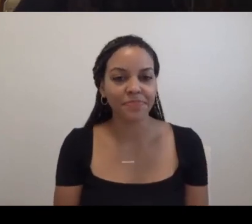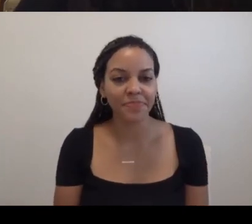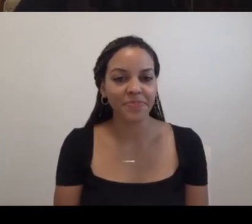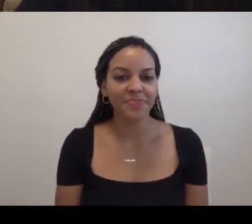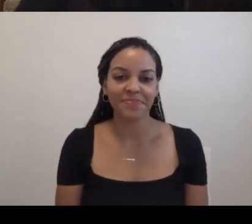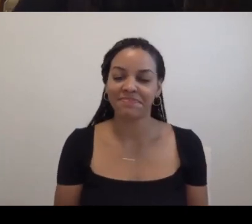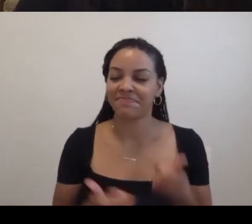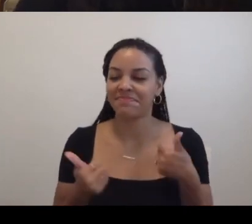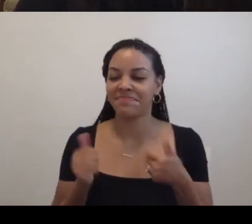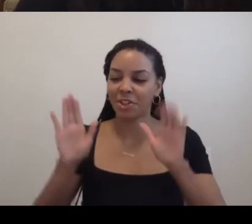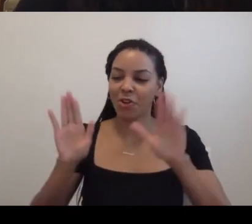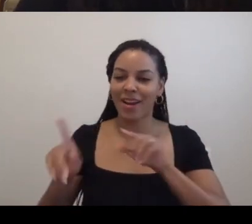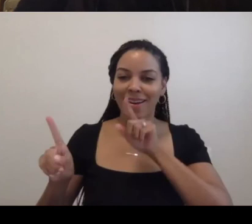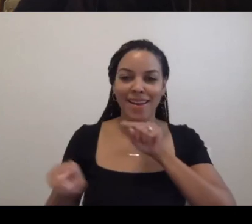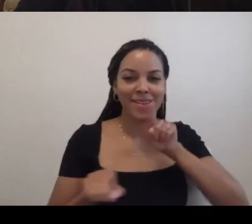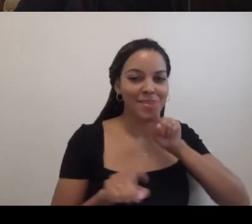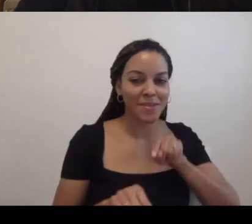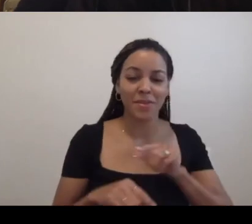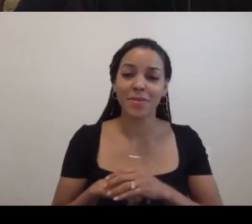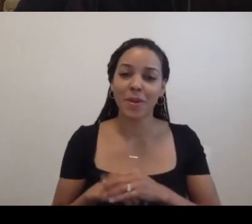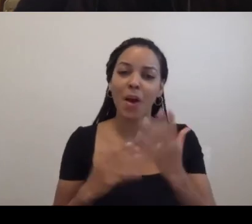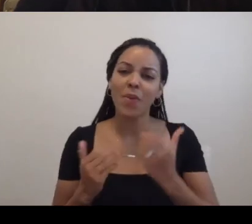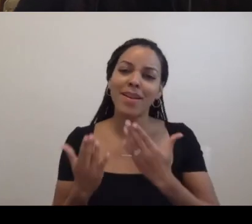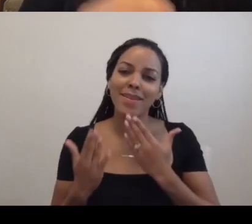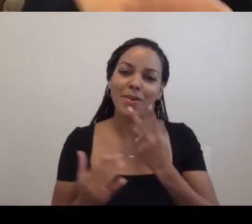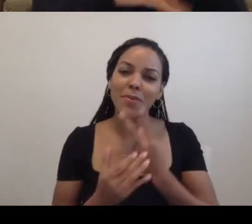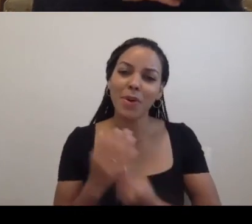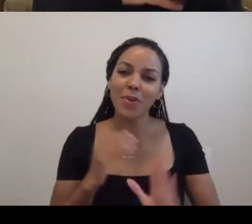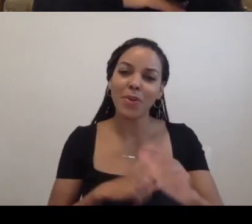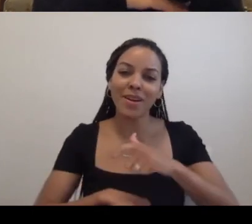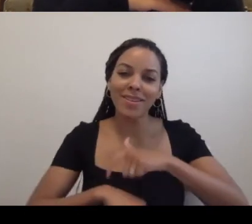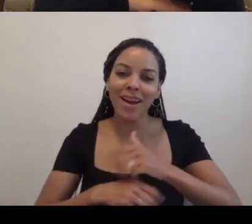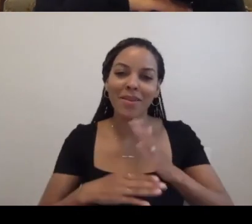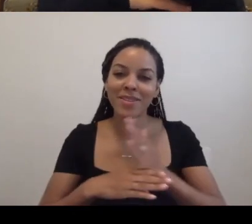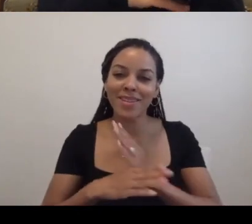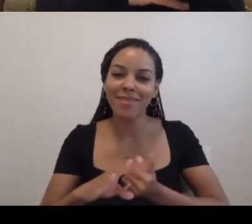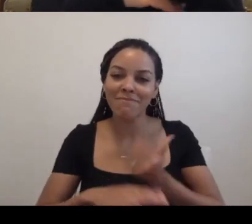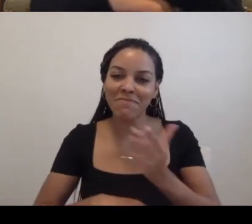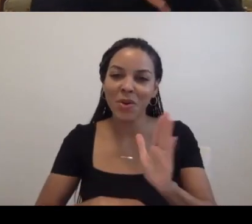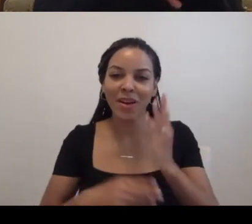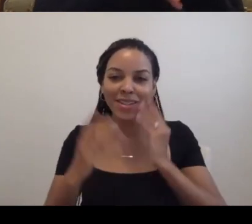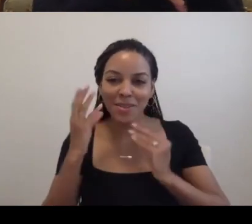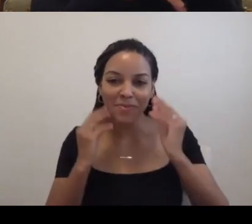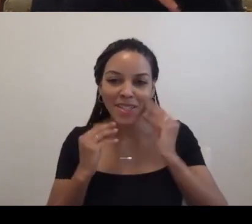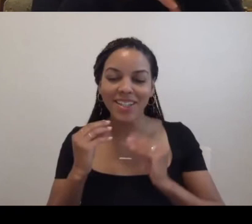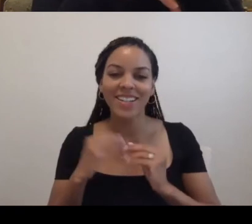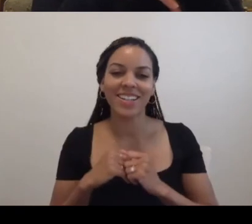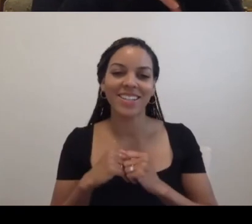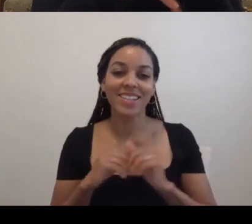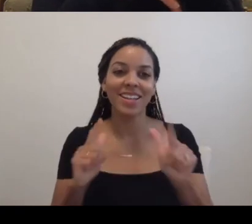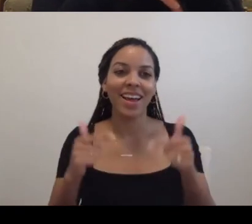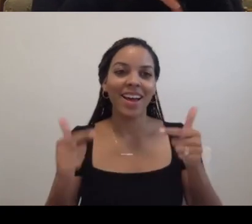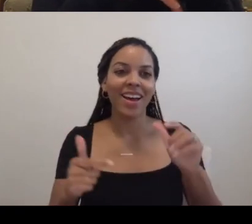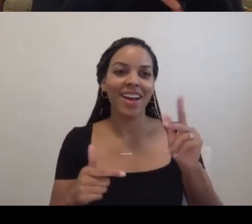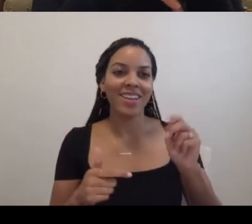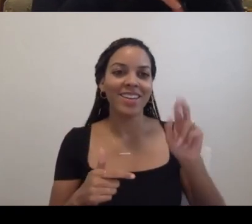I think those are great answers. Um, and with that, I want to thank you both for your time and sharing about your experience. And I want to pass it off to Carrie Conte for